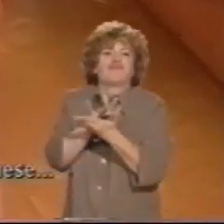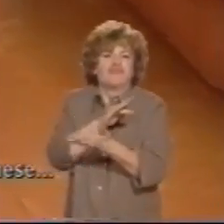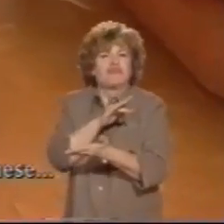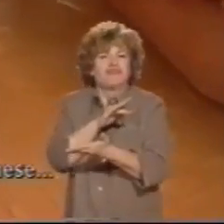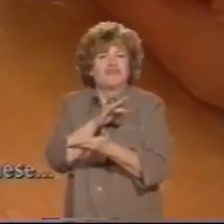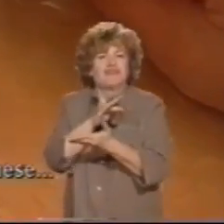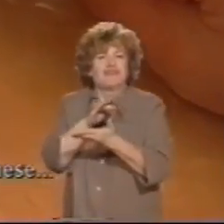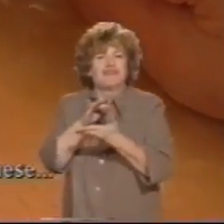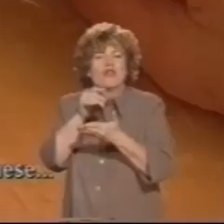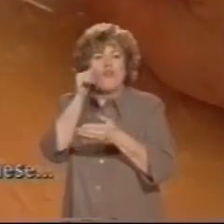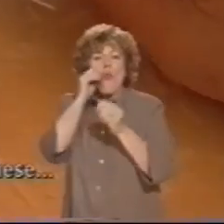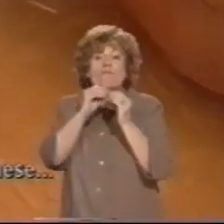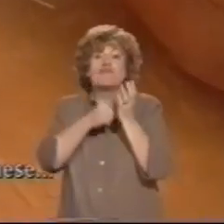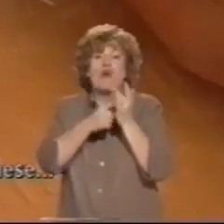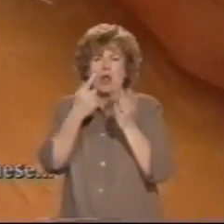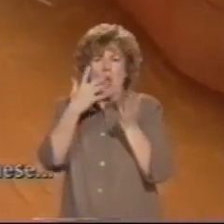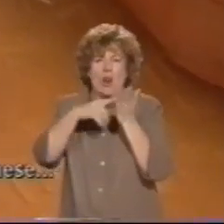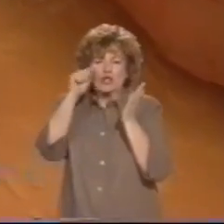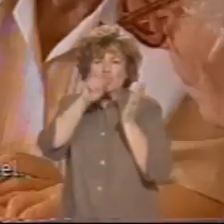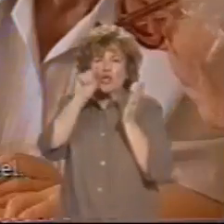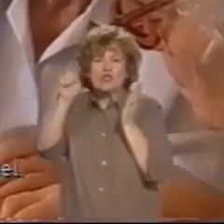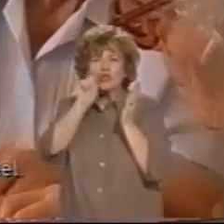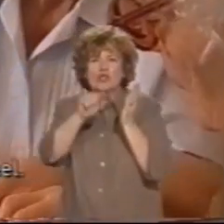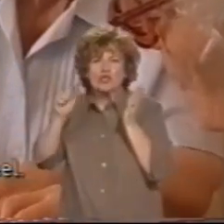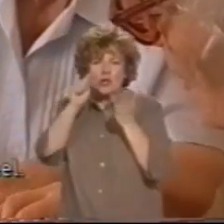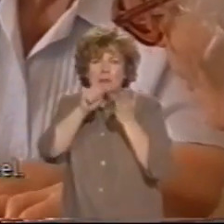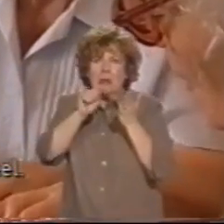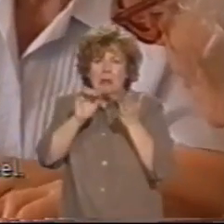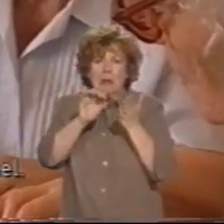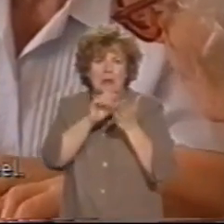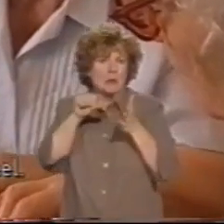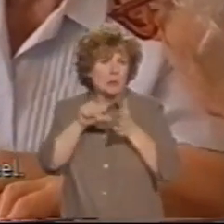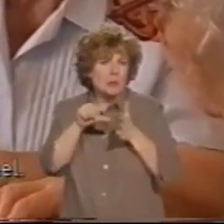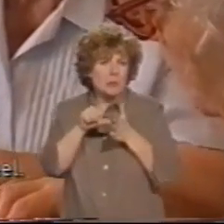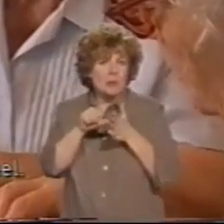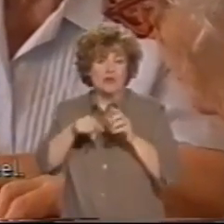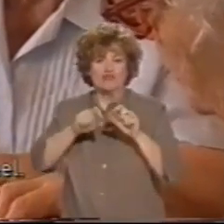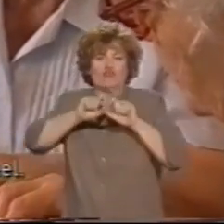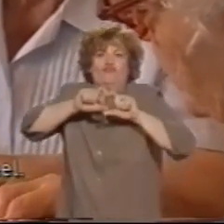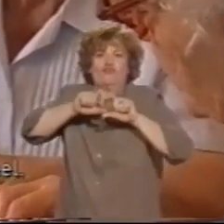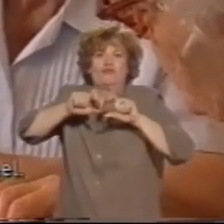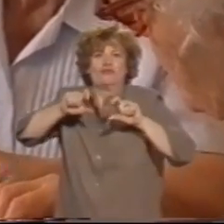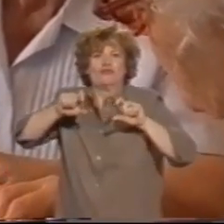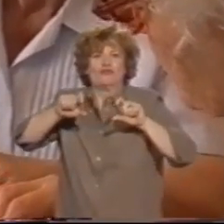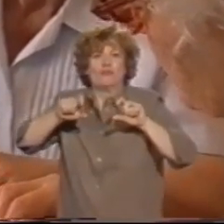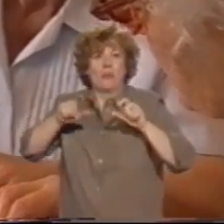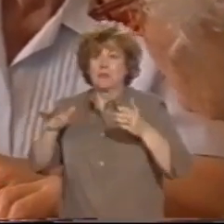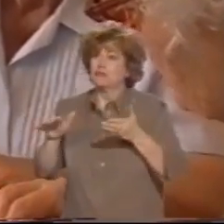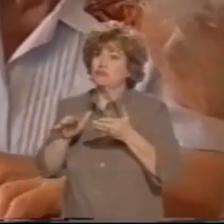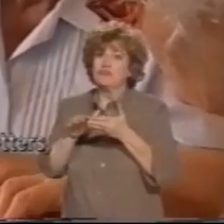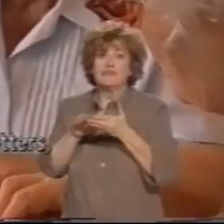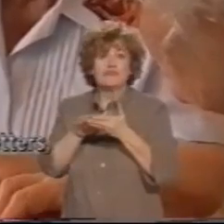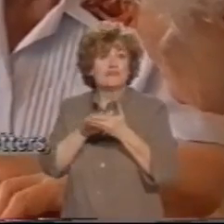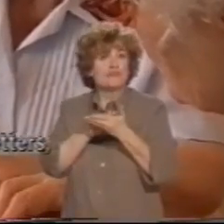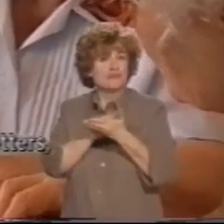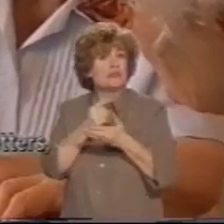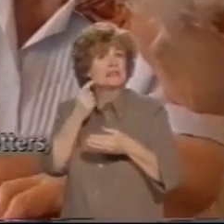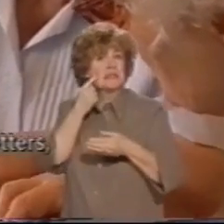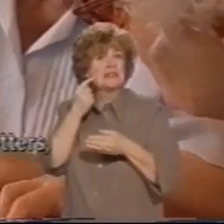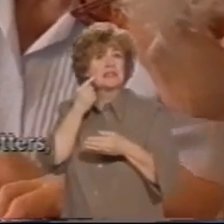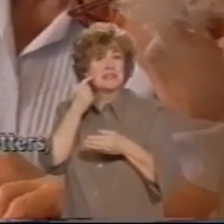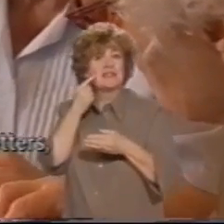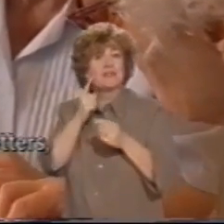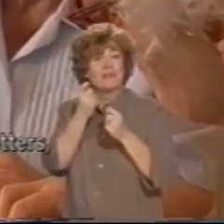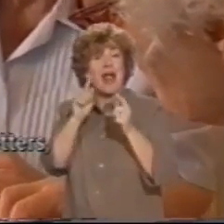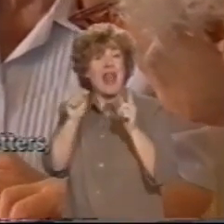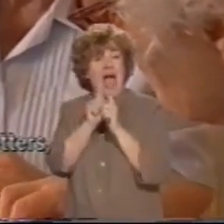These are letters. If you feel these here, they're not so hard to feel. They're just like